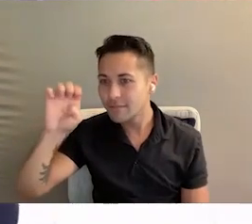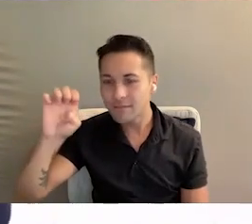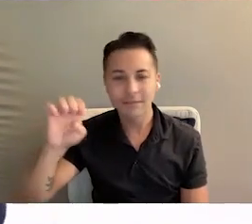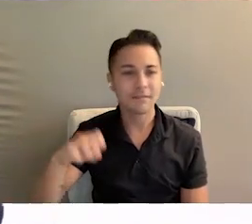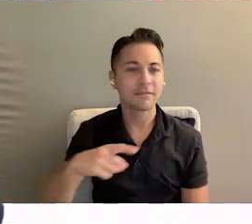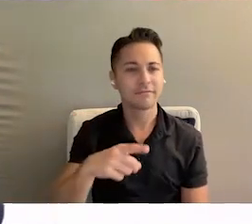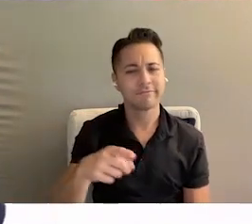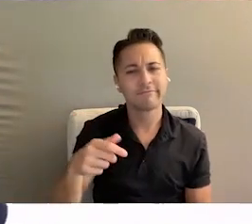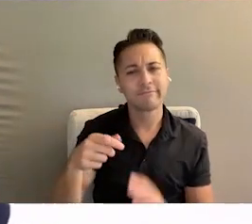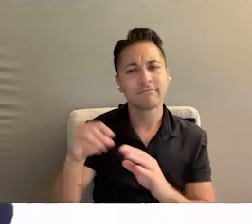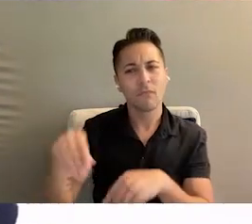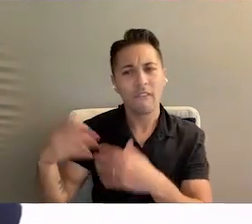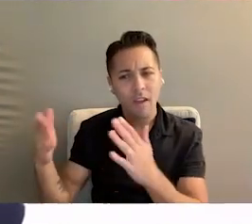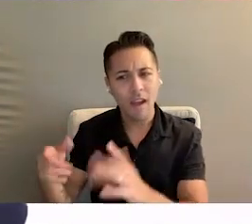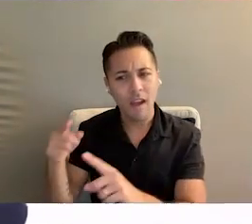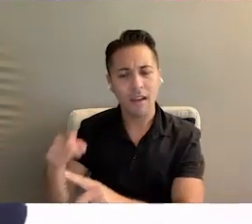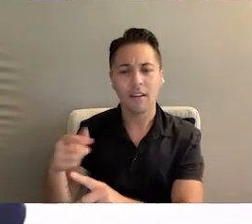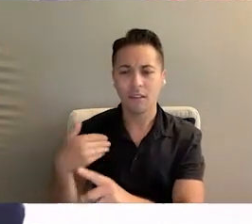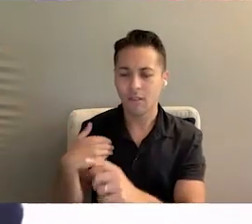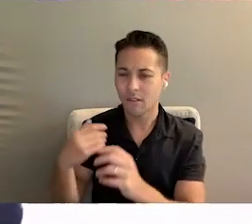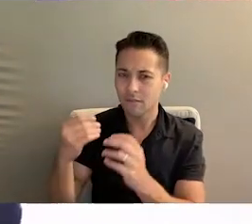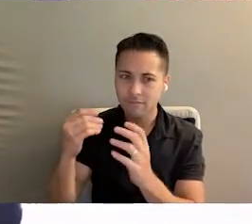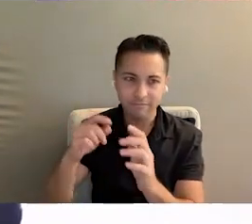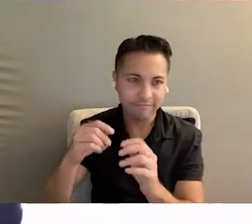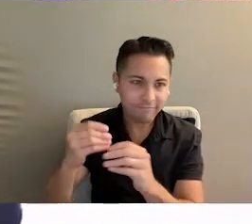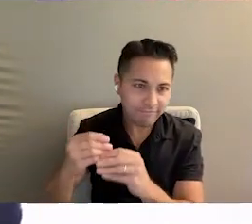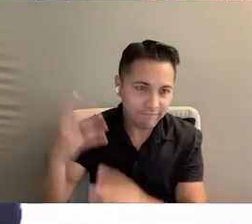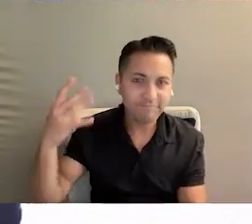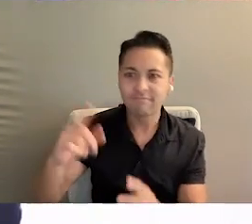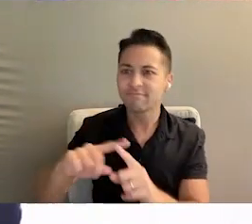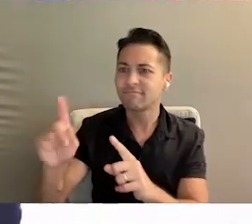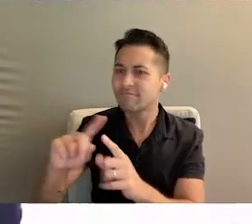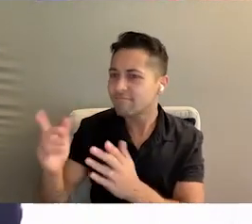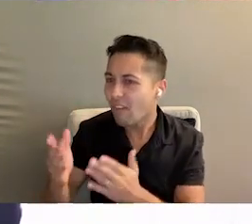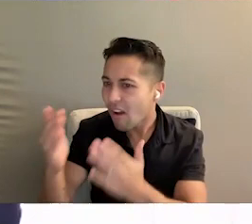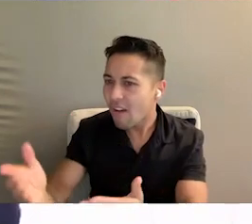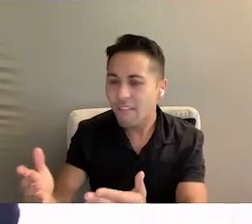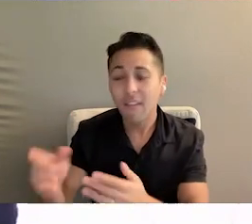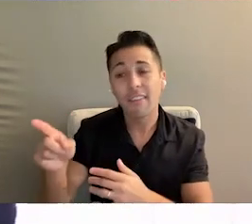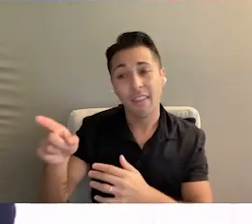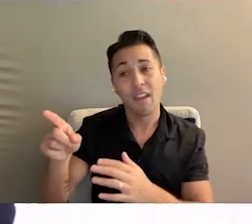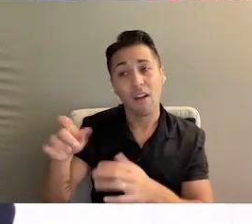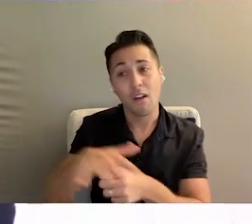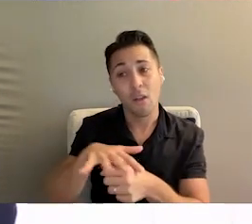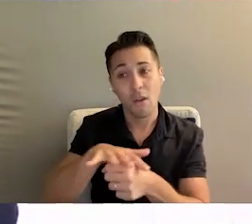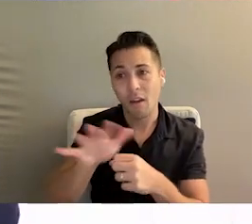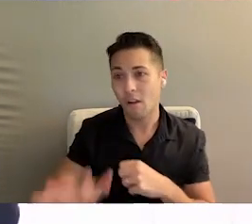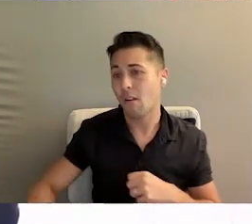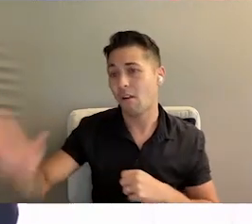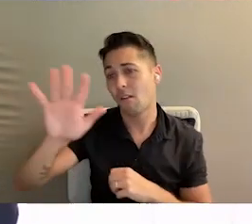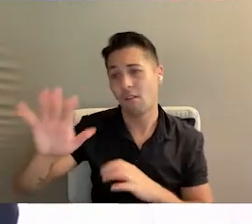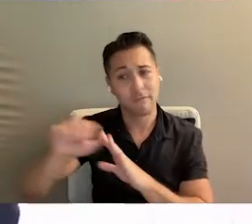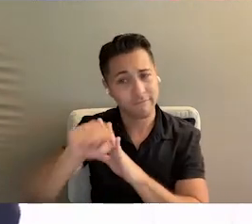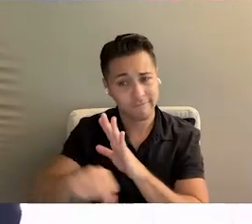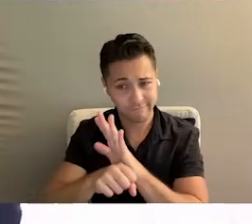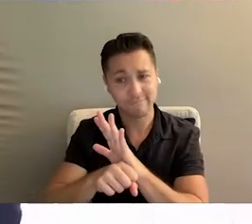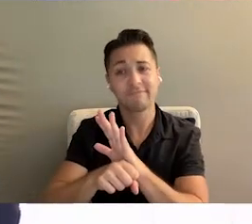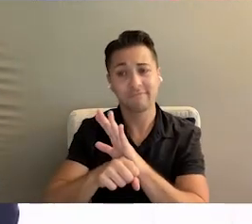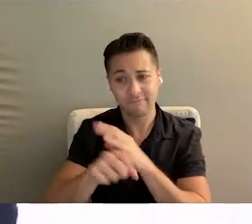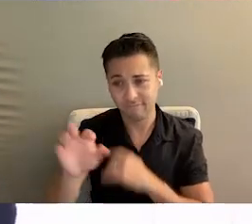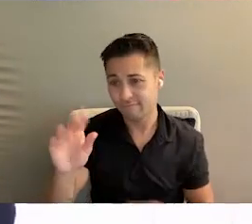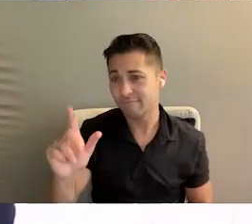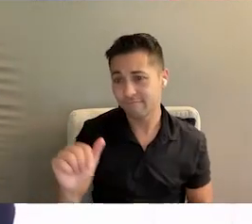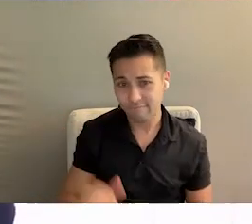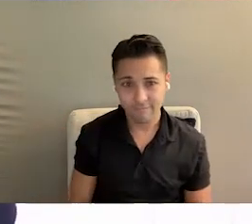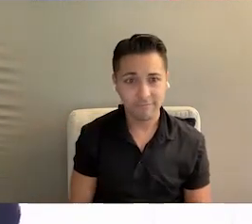And Violet represents a provider with a great number of offerings and programs, and they are located statewide in every single region throughout